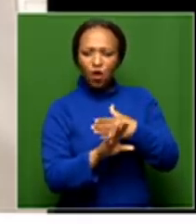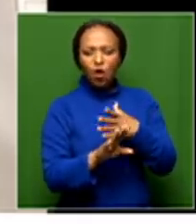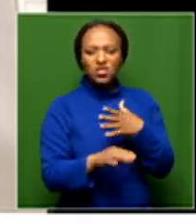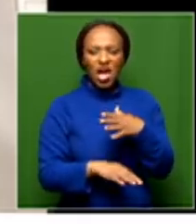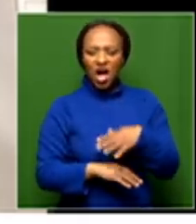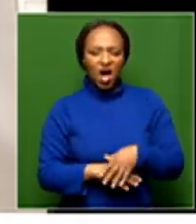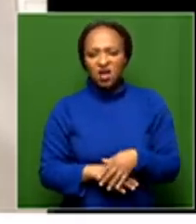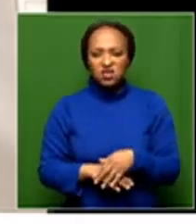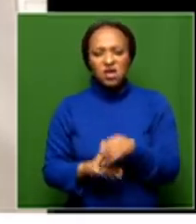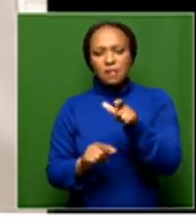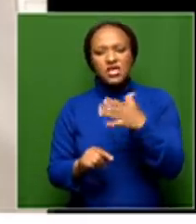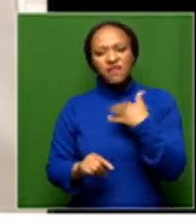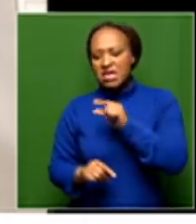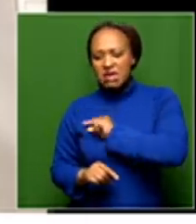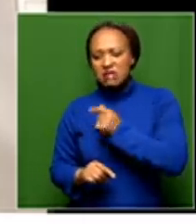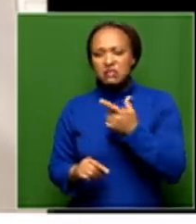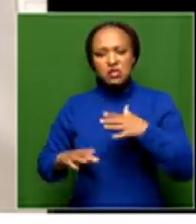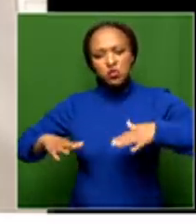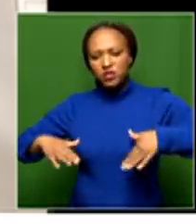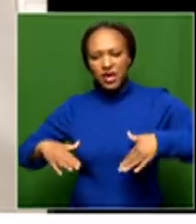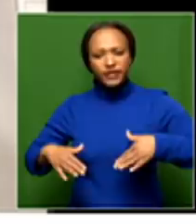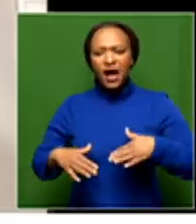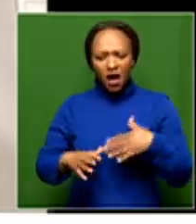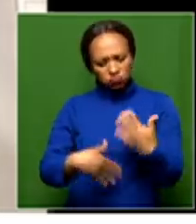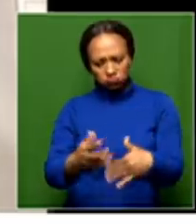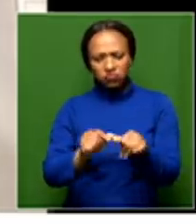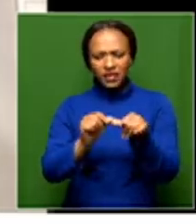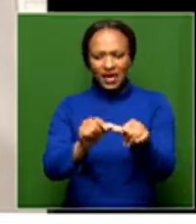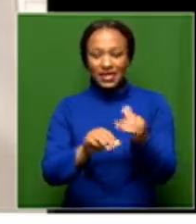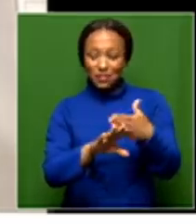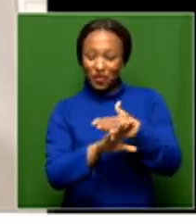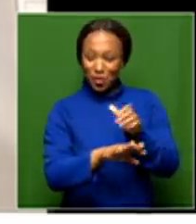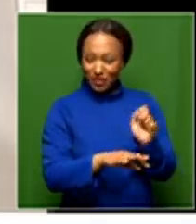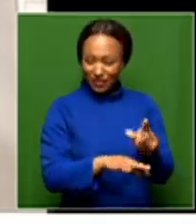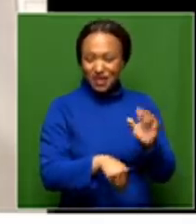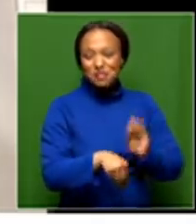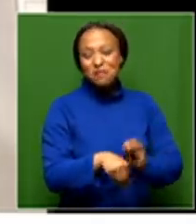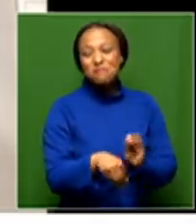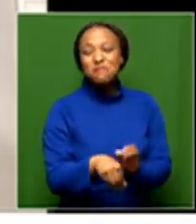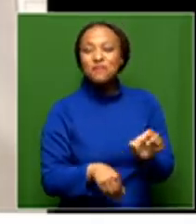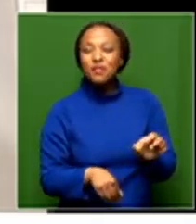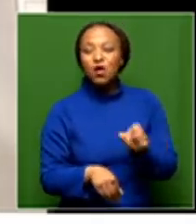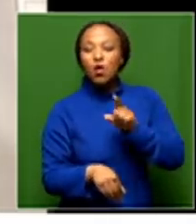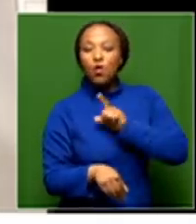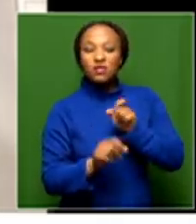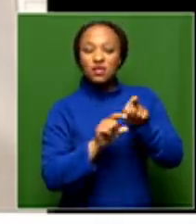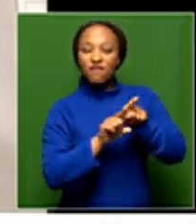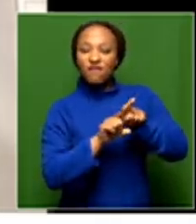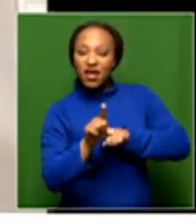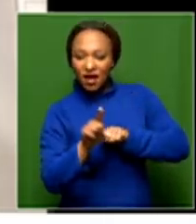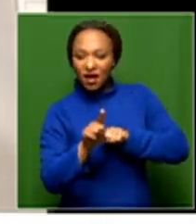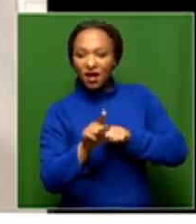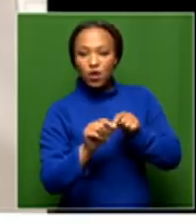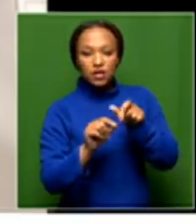proven guilty rhetoric, which signaled a cop-out and a failure to want to